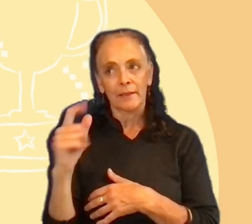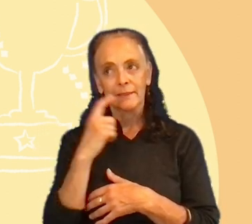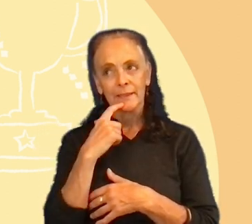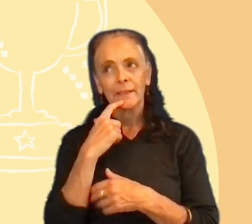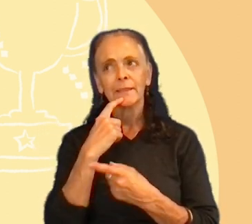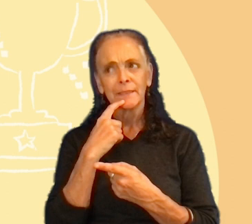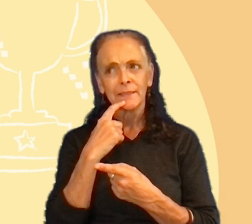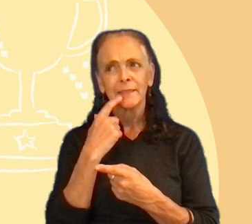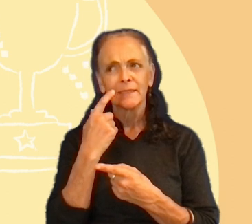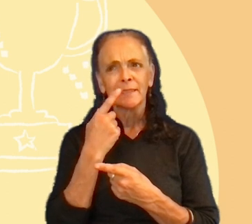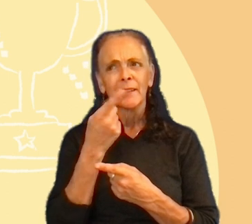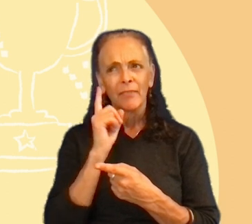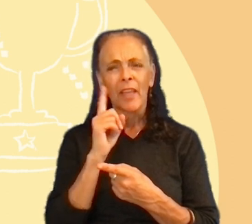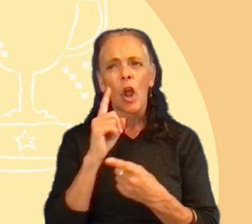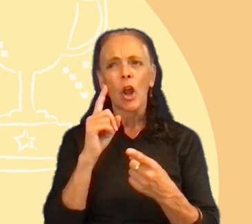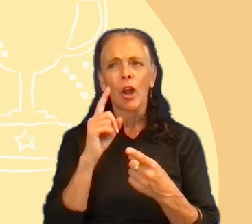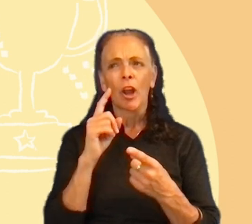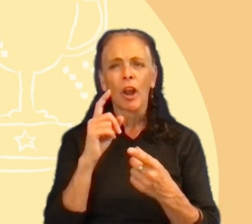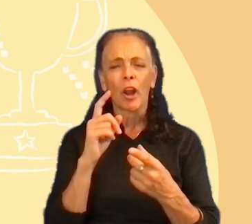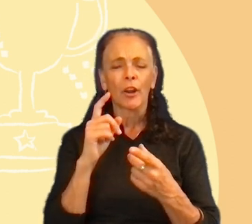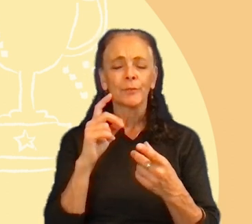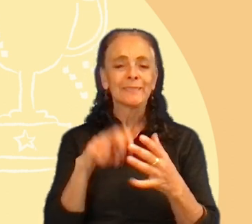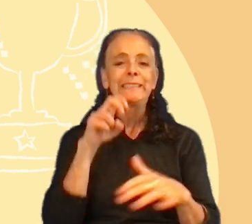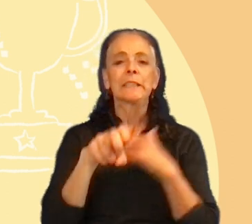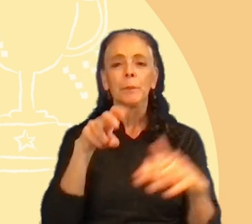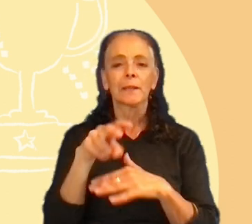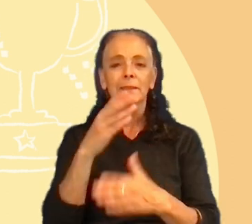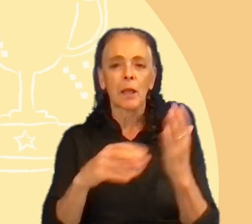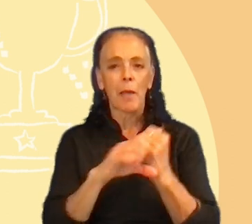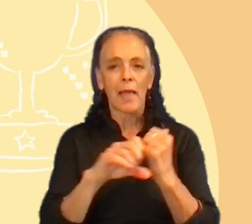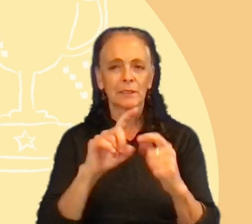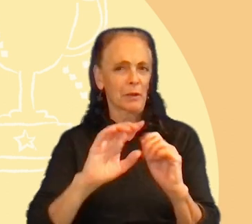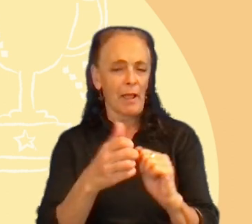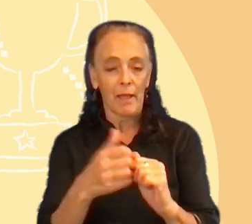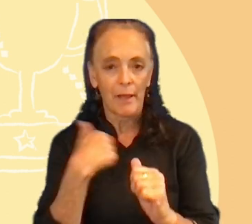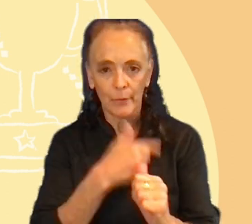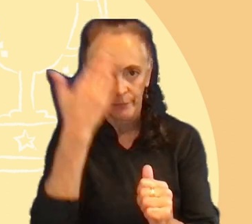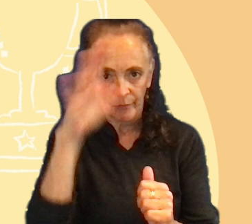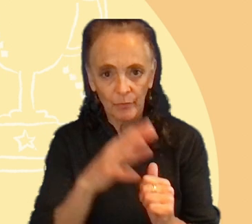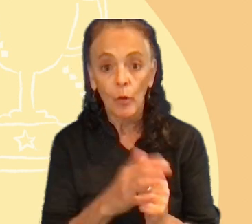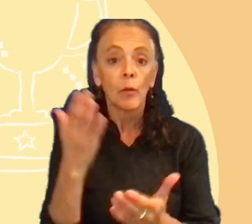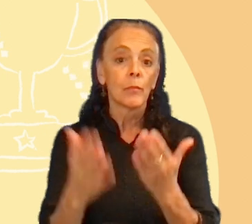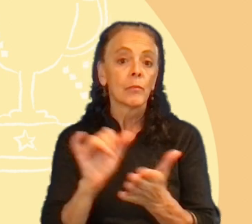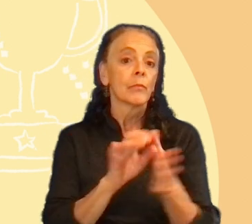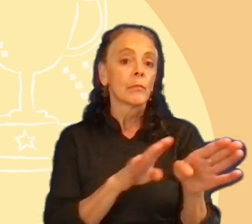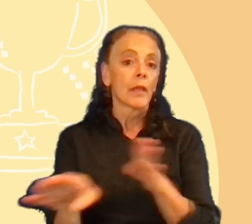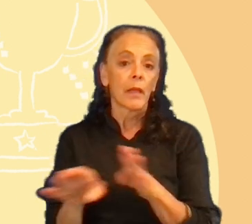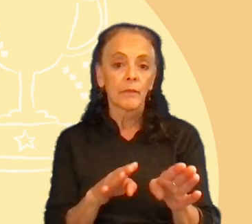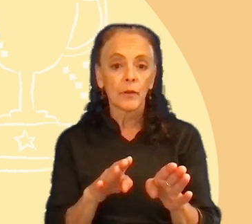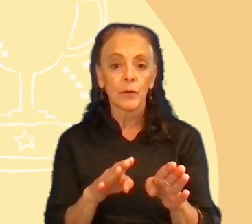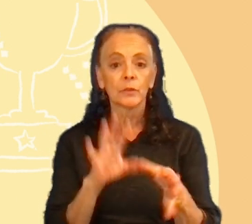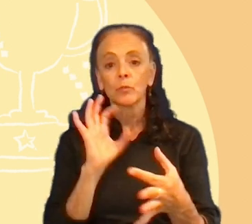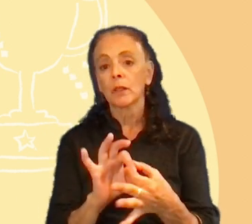uh, skipping some ads, but we couldn't detect how they are doing that. Or maybe this is a behavior that is related